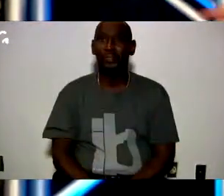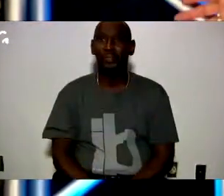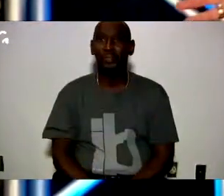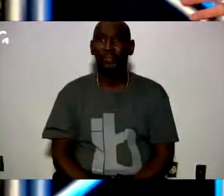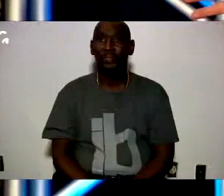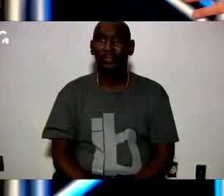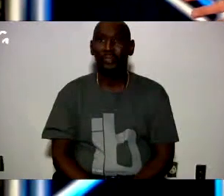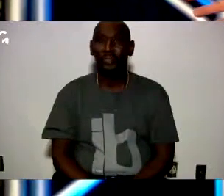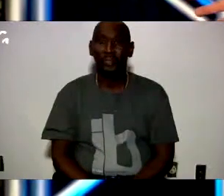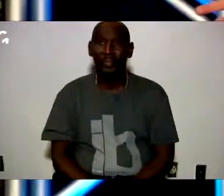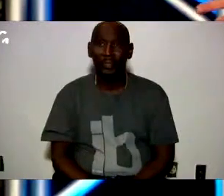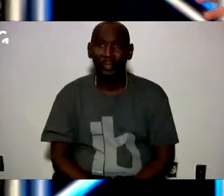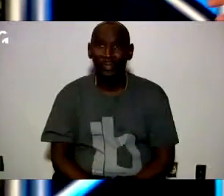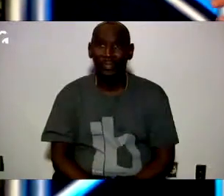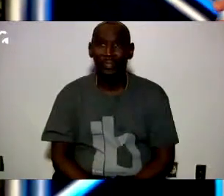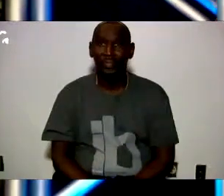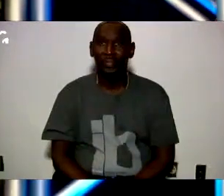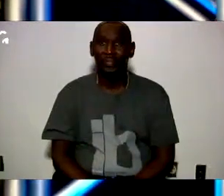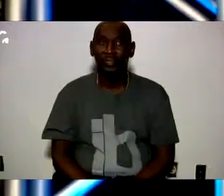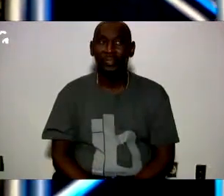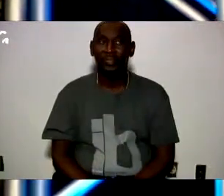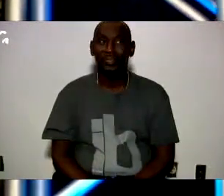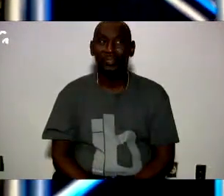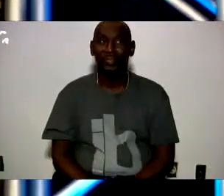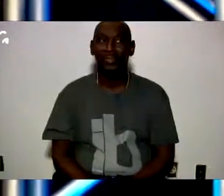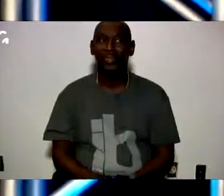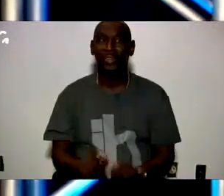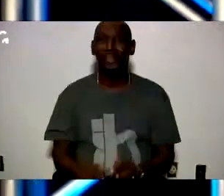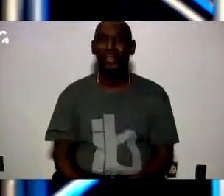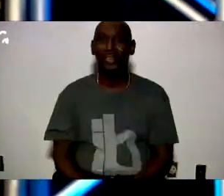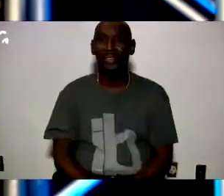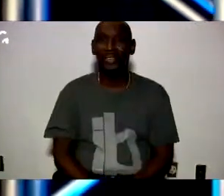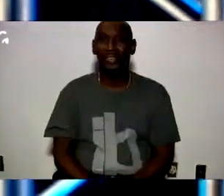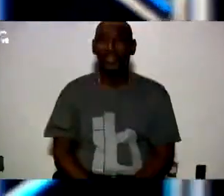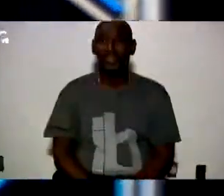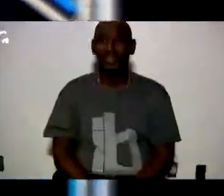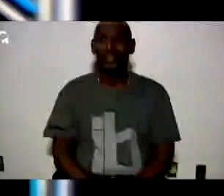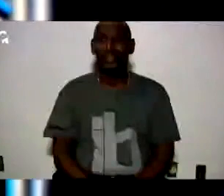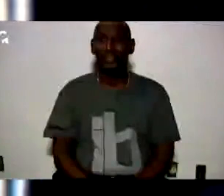But we got to Oak Cliff as fast as we could. Oak Cliff! Oak Cliff!